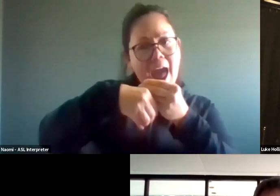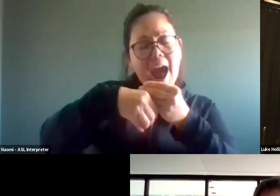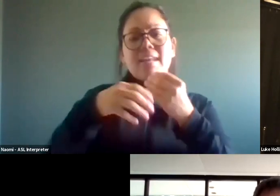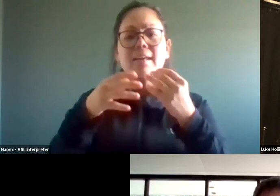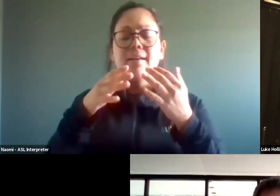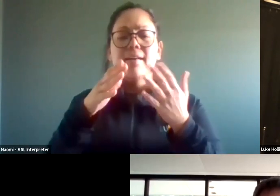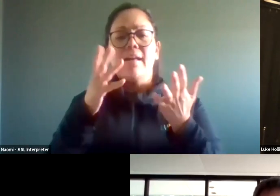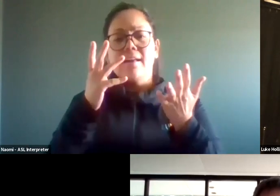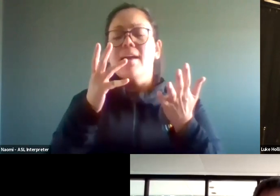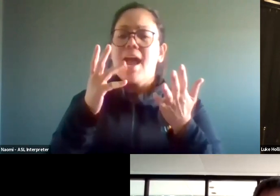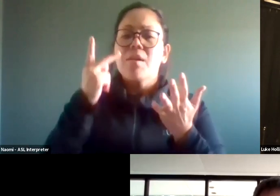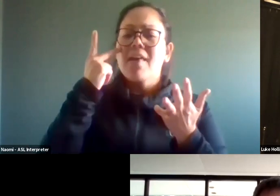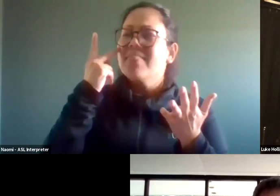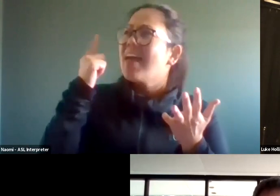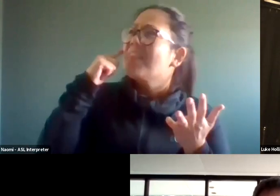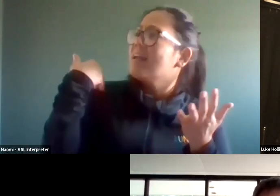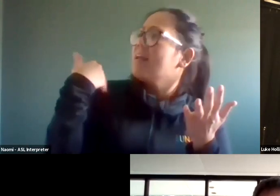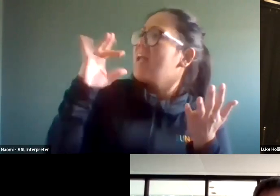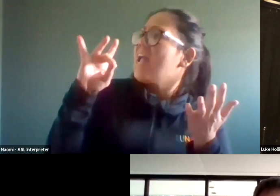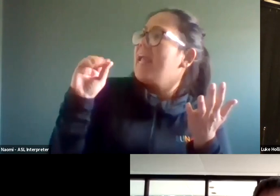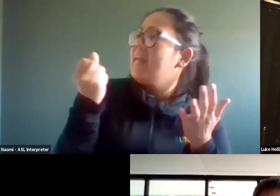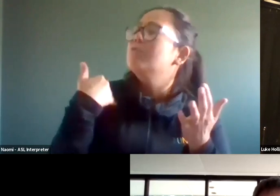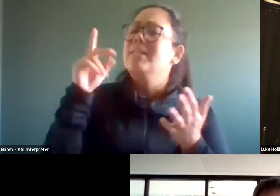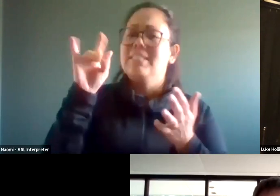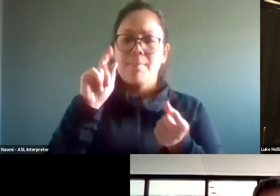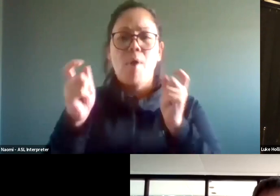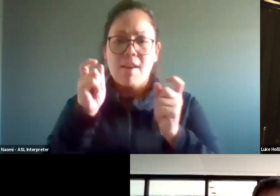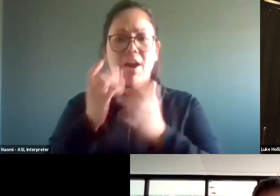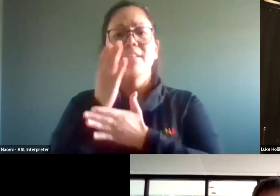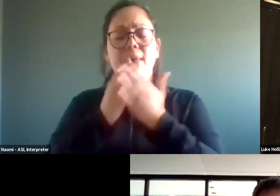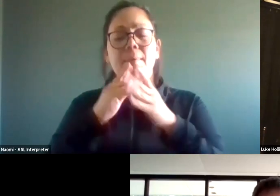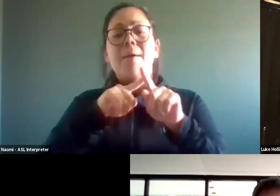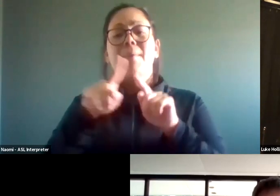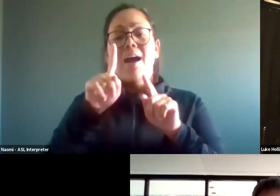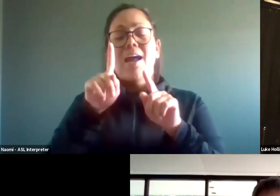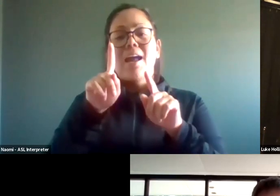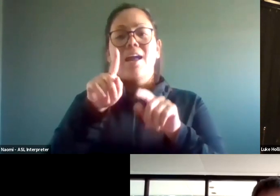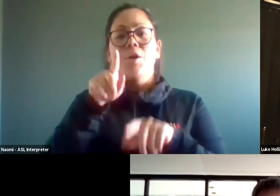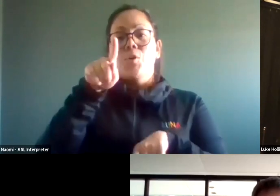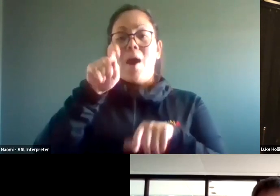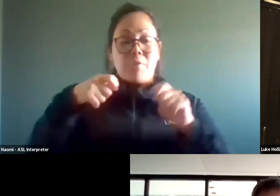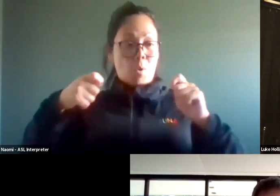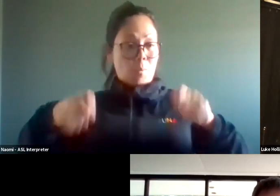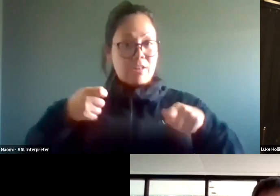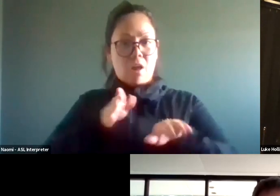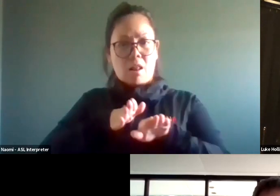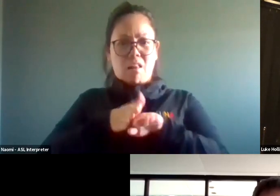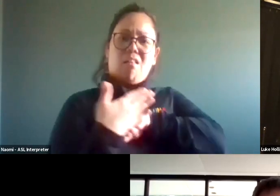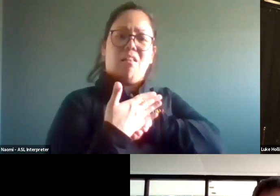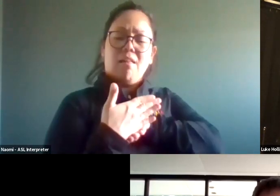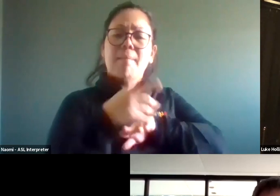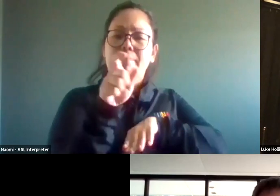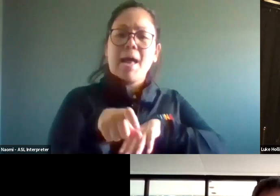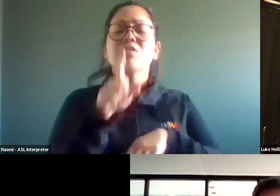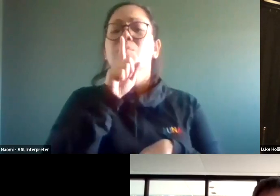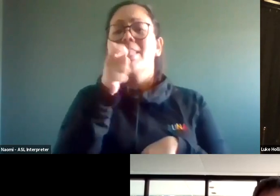the, I think was probably late 80s, so they put those in. But again, it, you have to turn a sharp corner against a concrete wall. So any